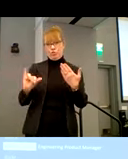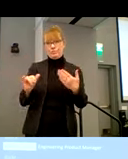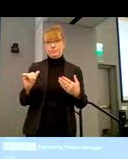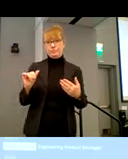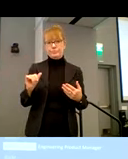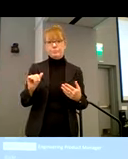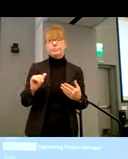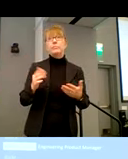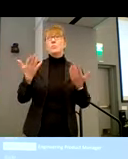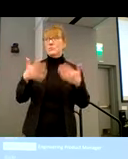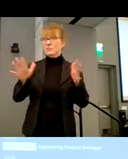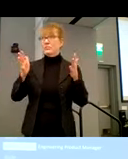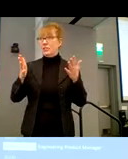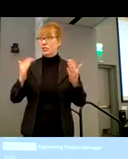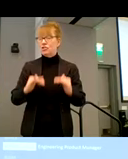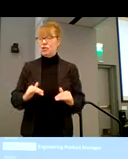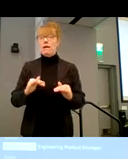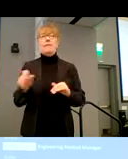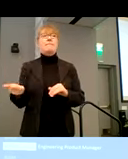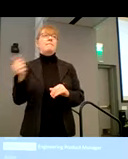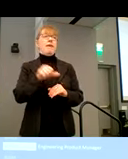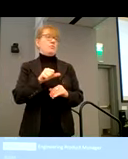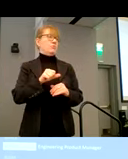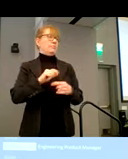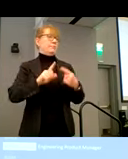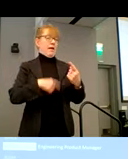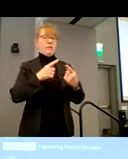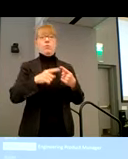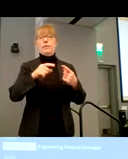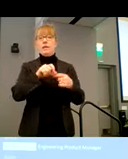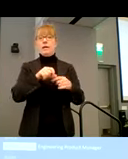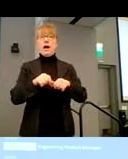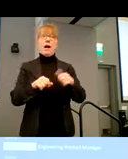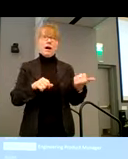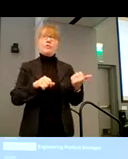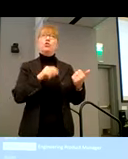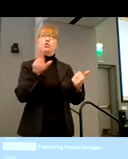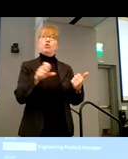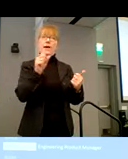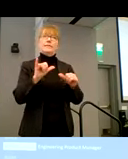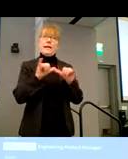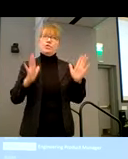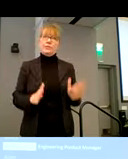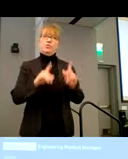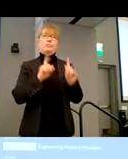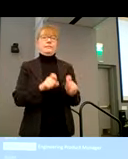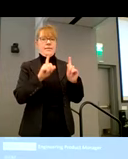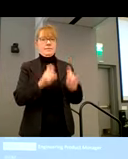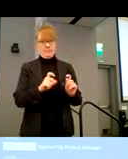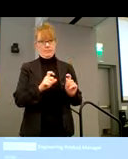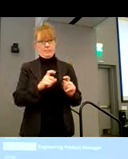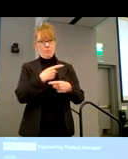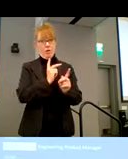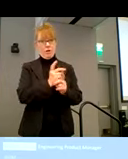done with that, we do another cycle where all product UX and engineering all test the product to make sure that the